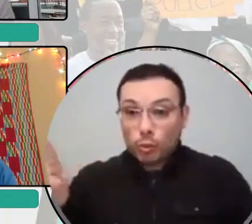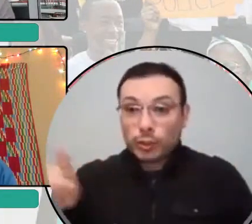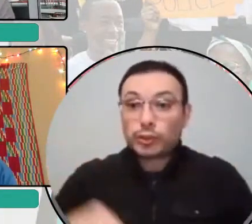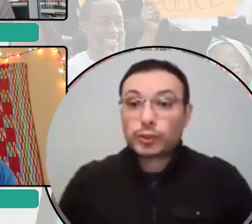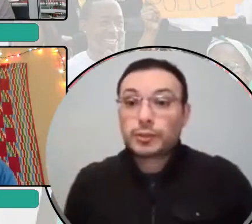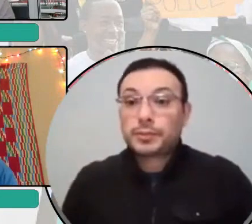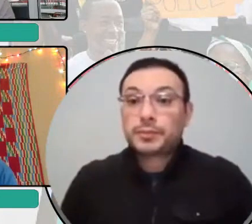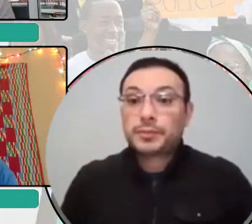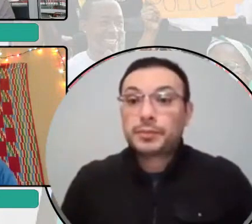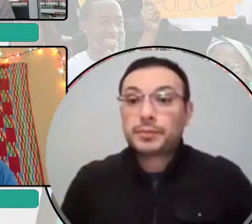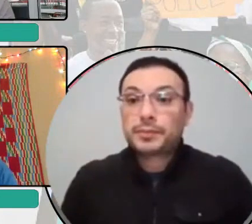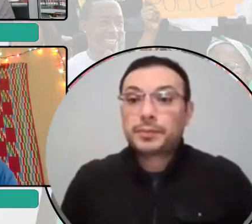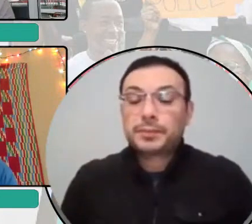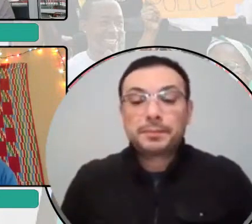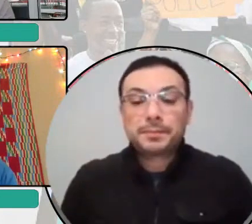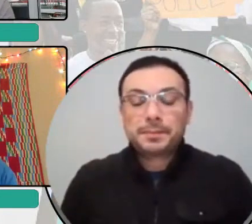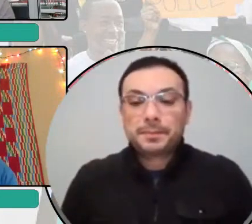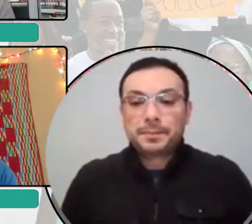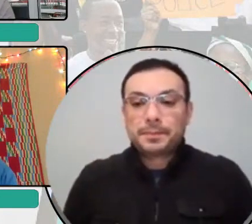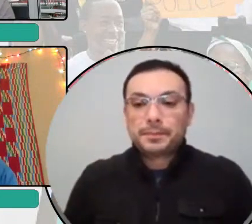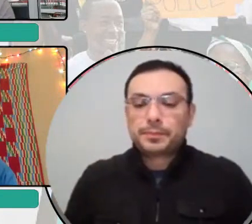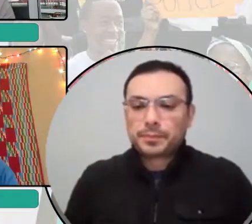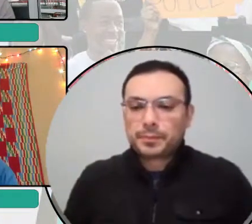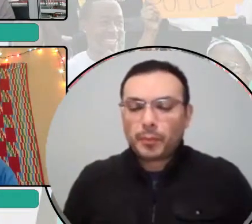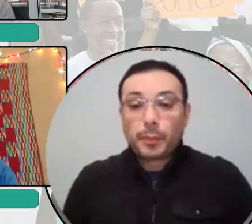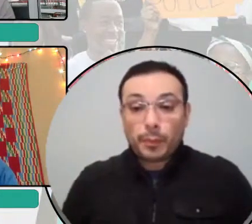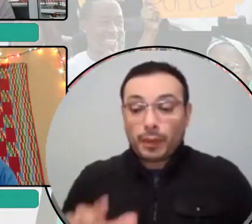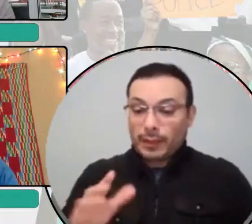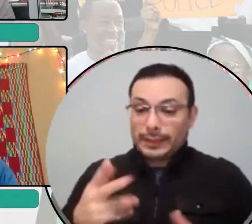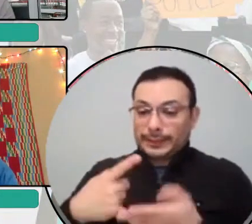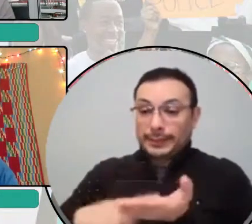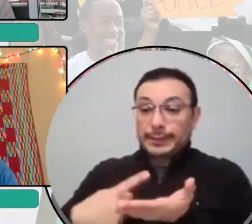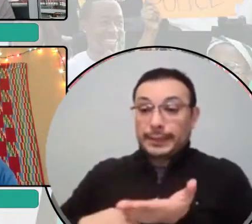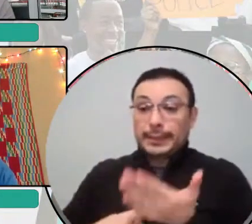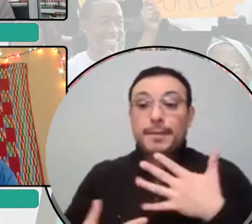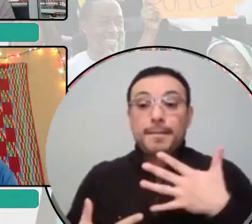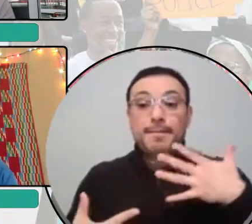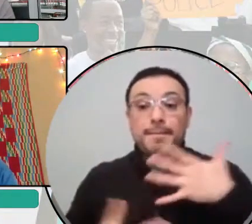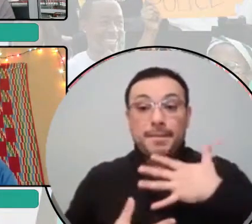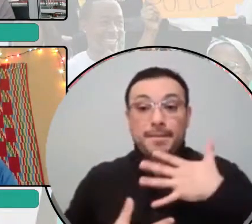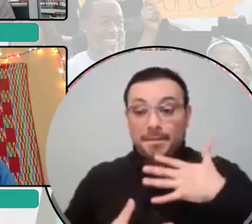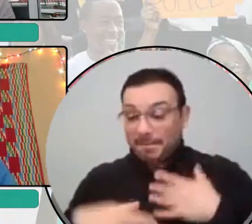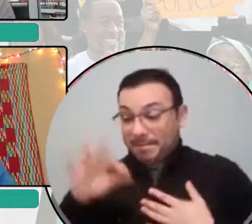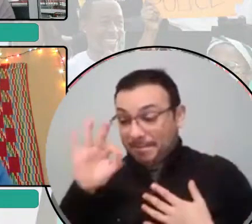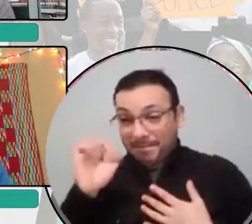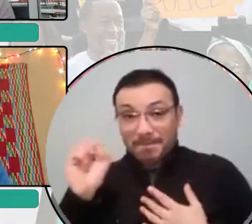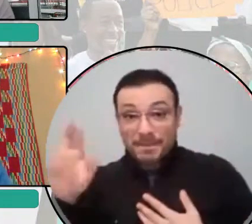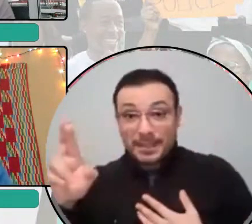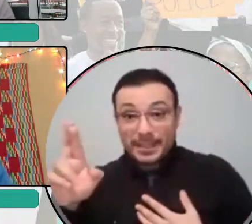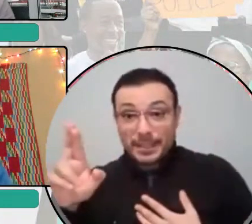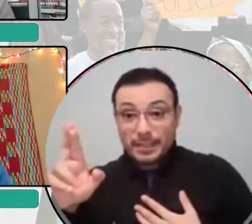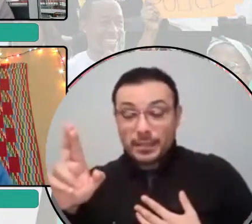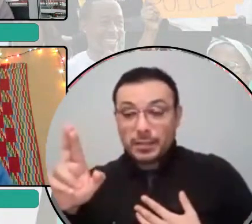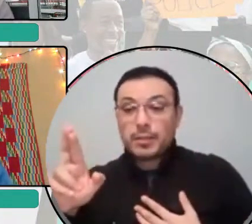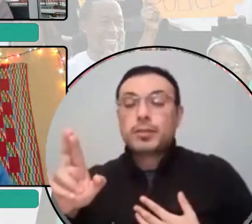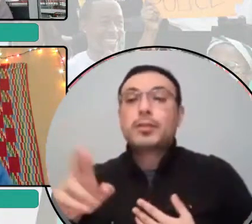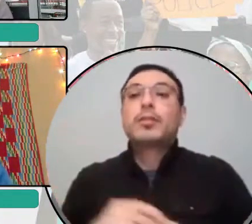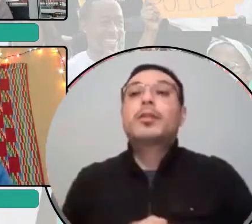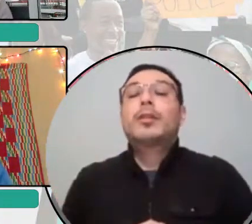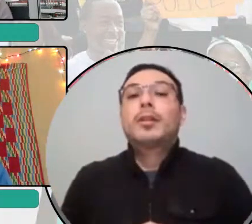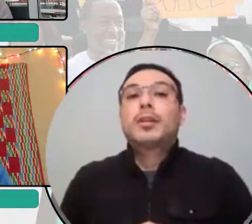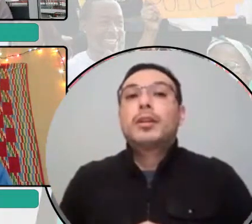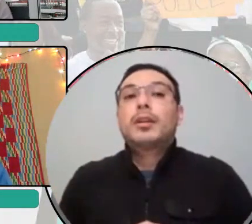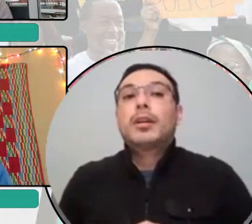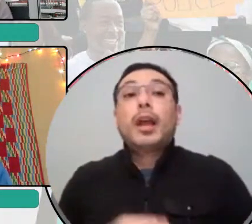is what role does fear play in some people's disagreement with abolition as a vision?